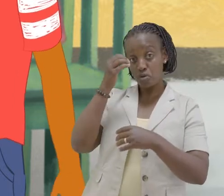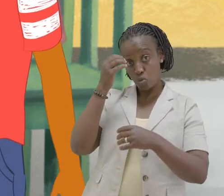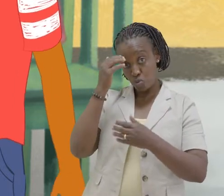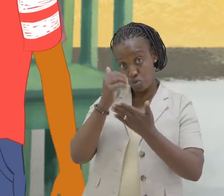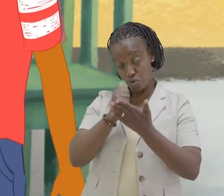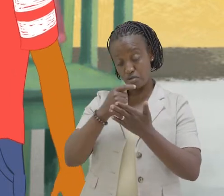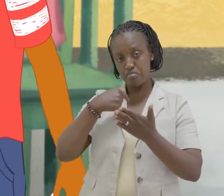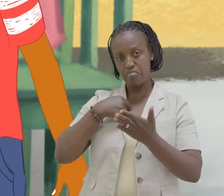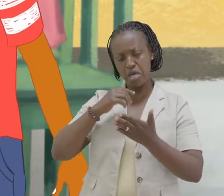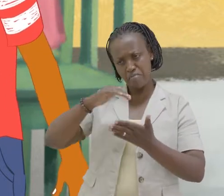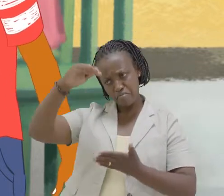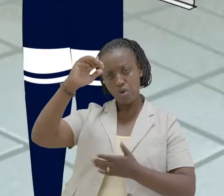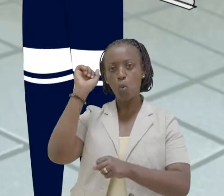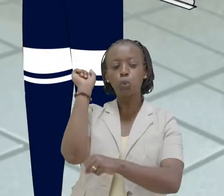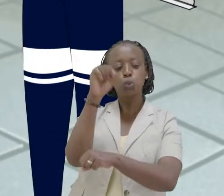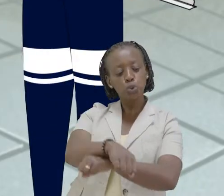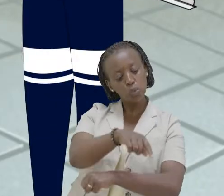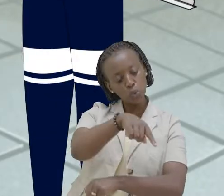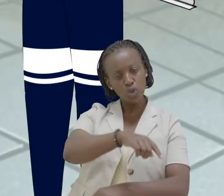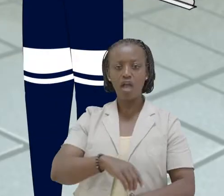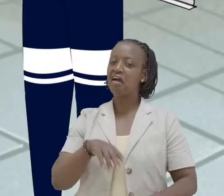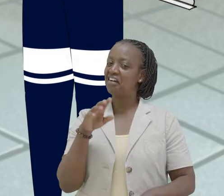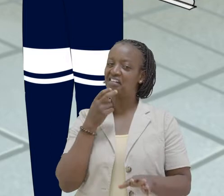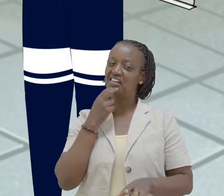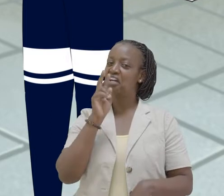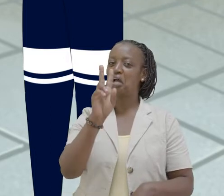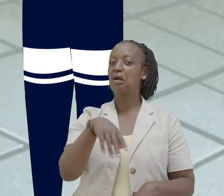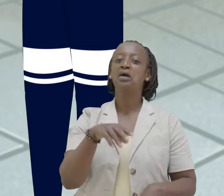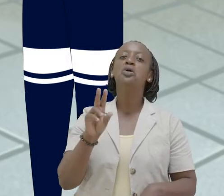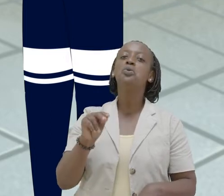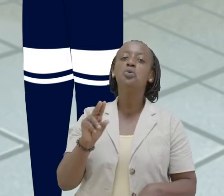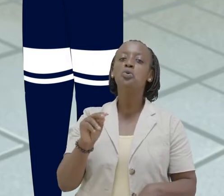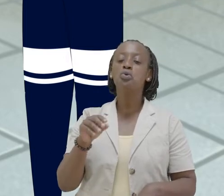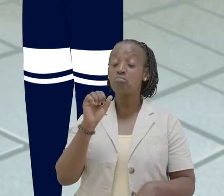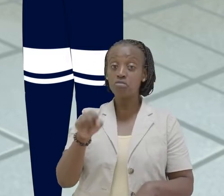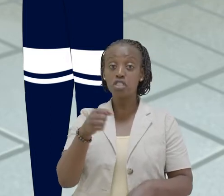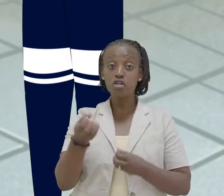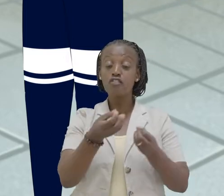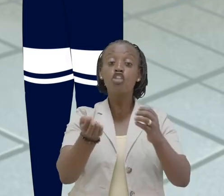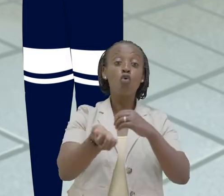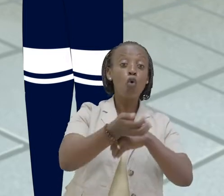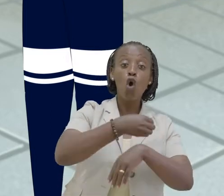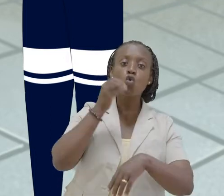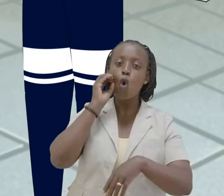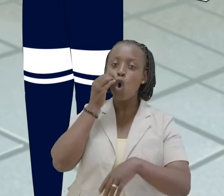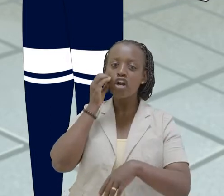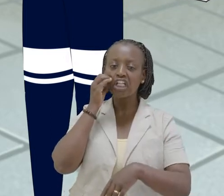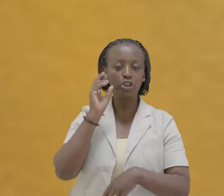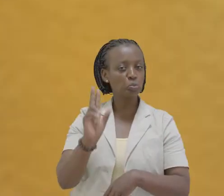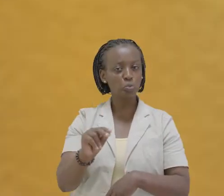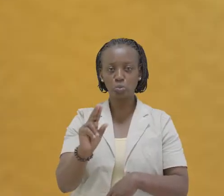I am older than you No, Ganza, I am not going to give you the whole orange